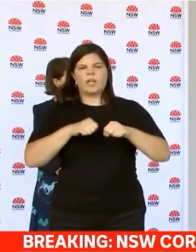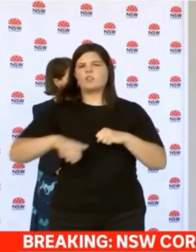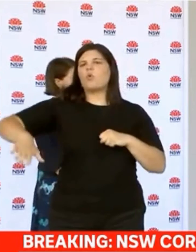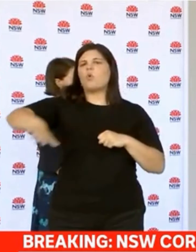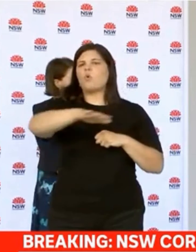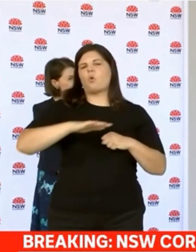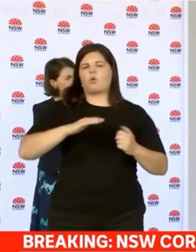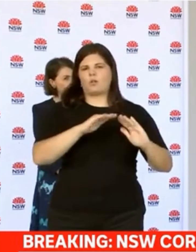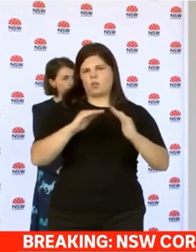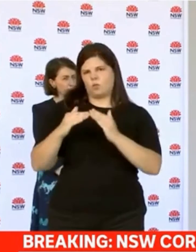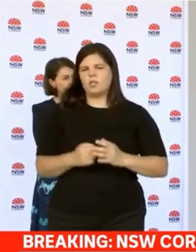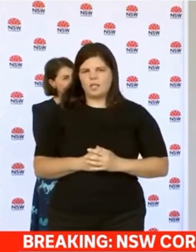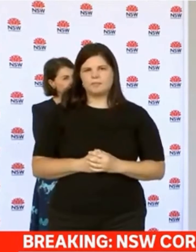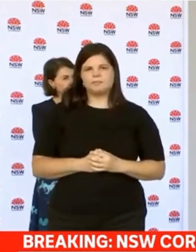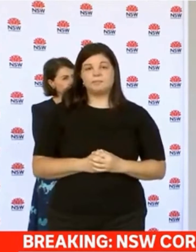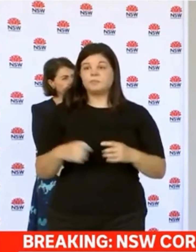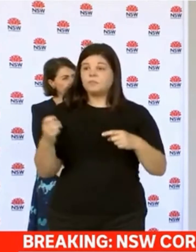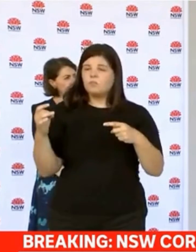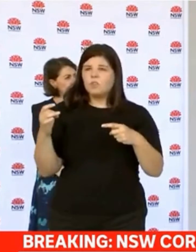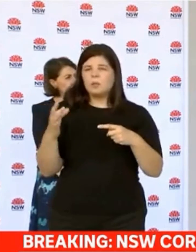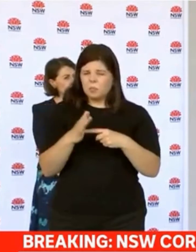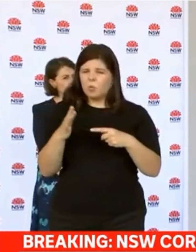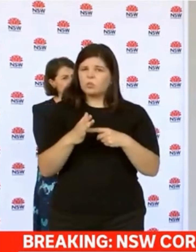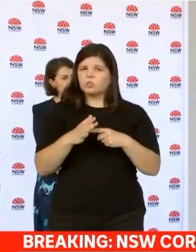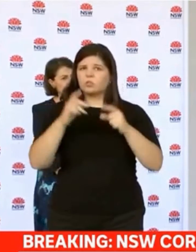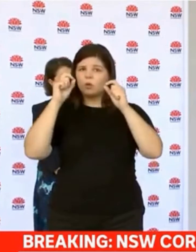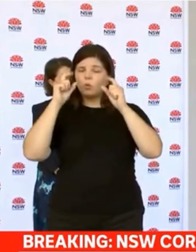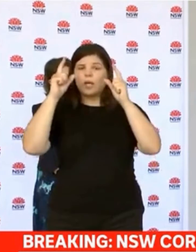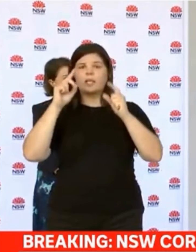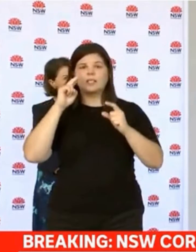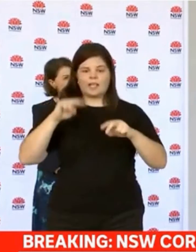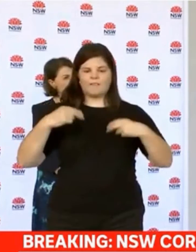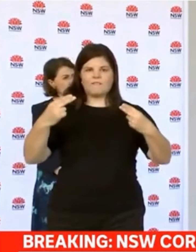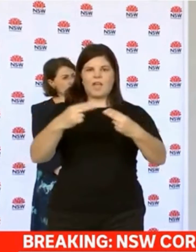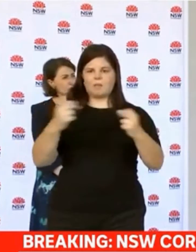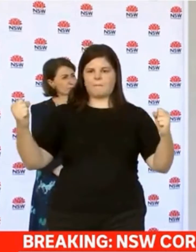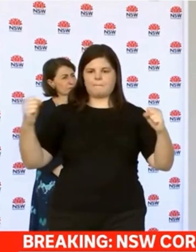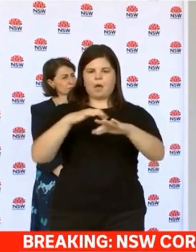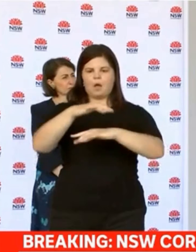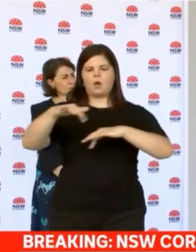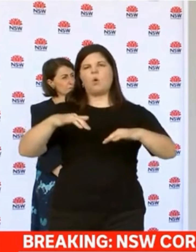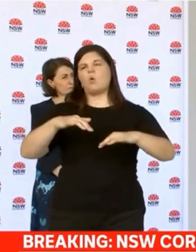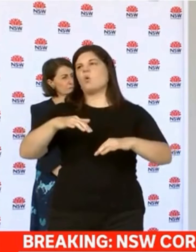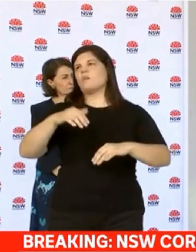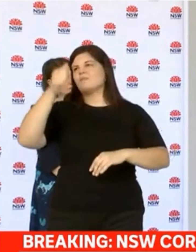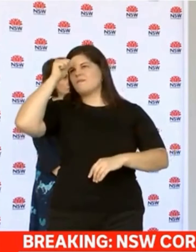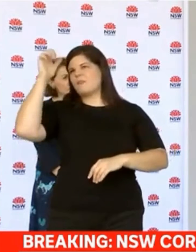all. One of those important ways we see COVID spread is in family gatherings and